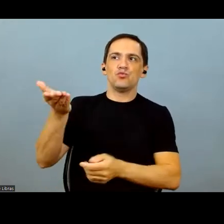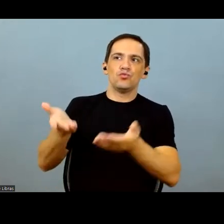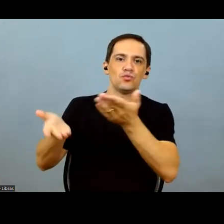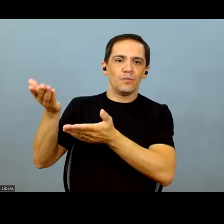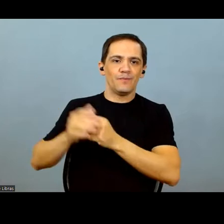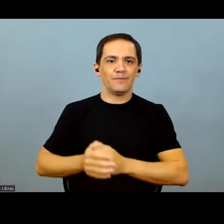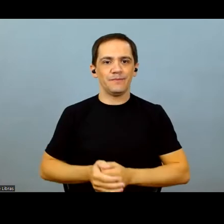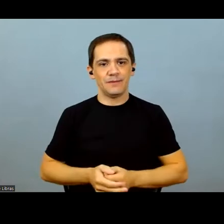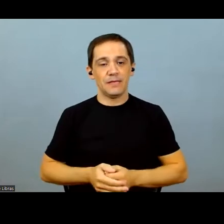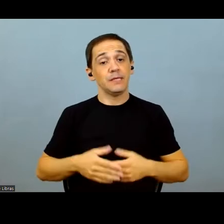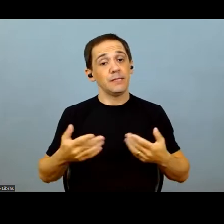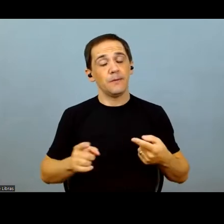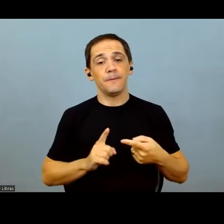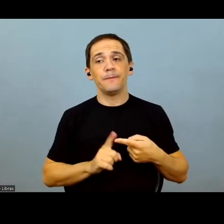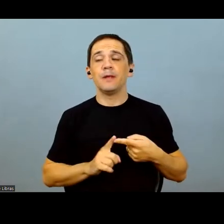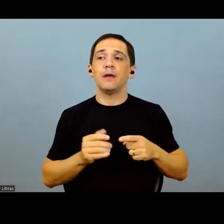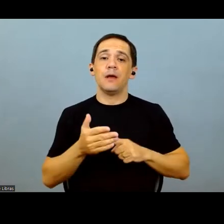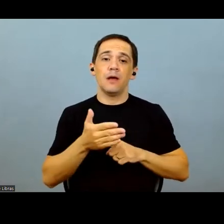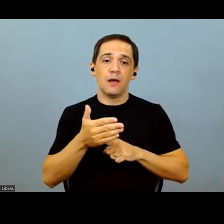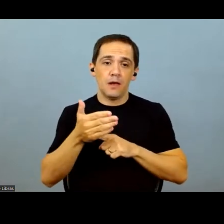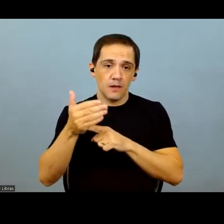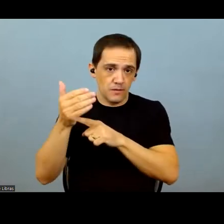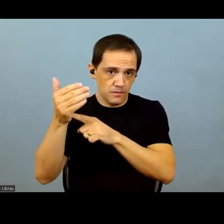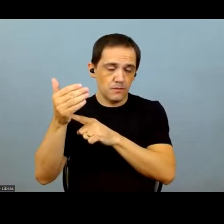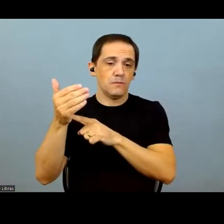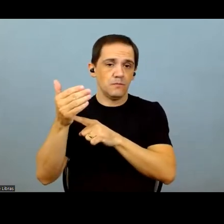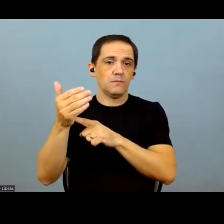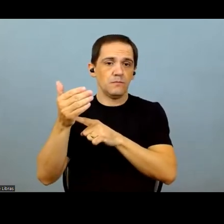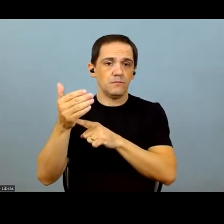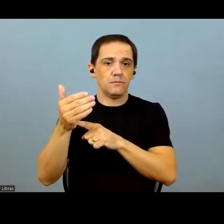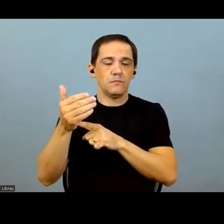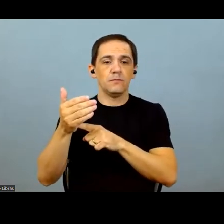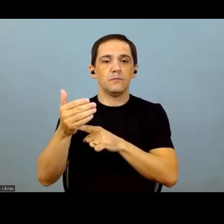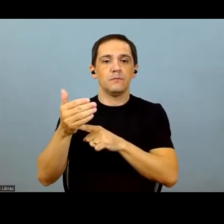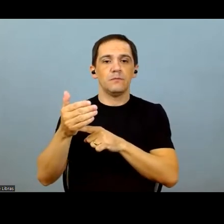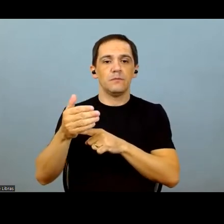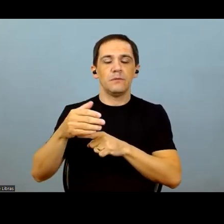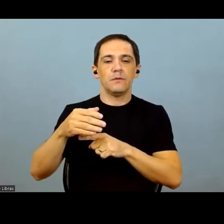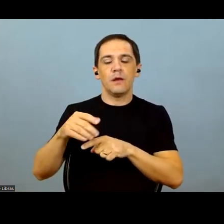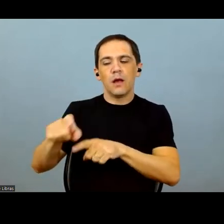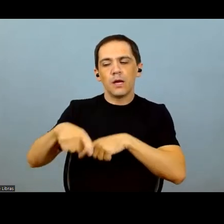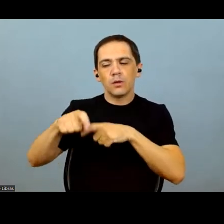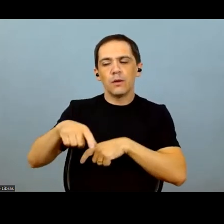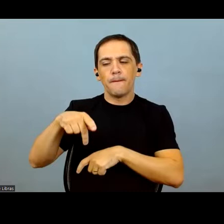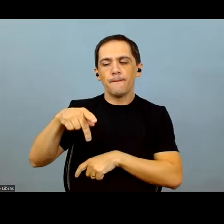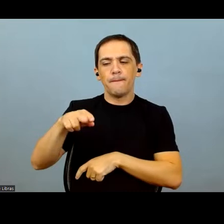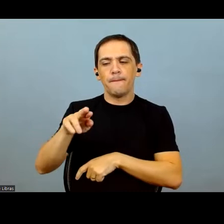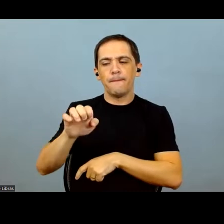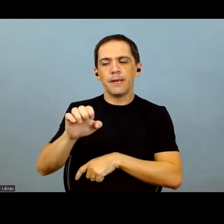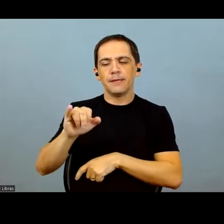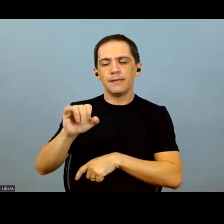So this is, we are doing this operation as a standard.